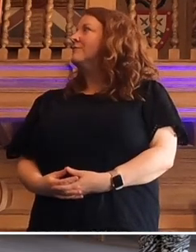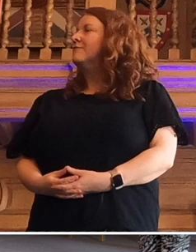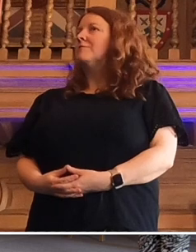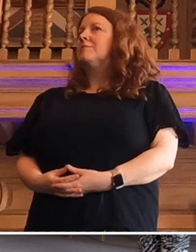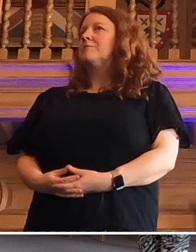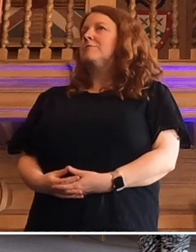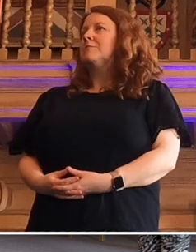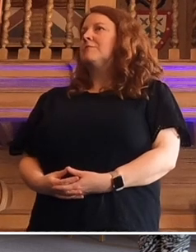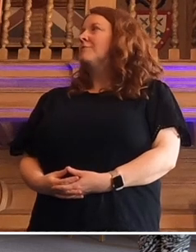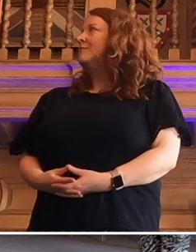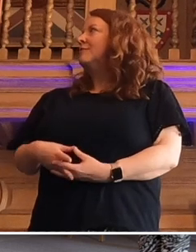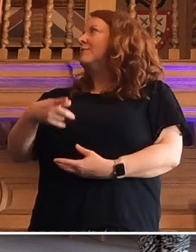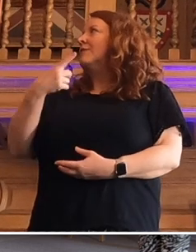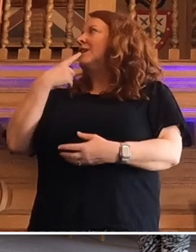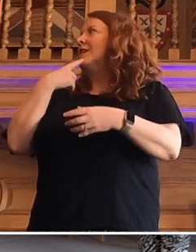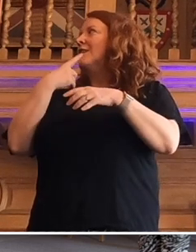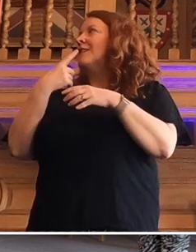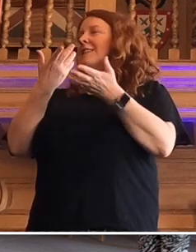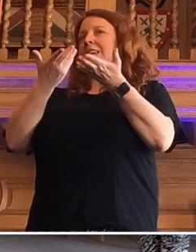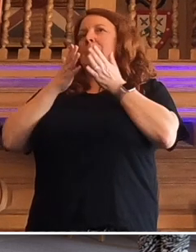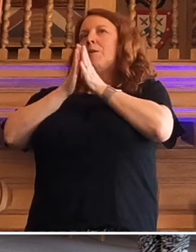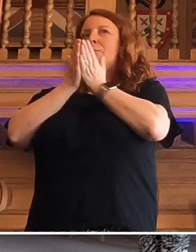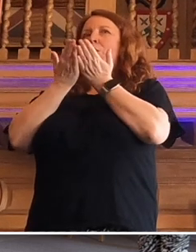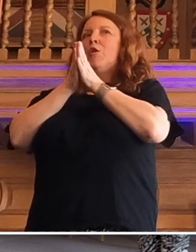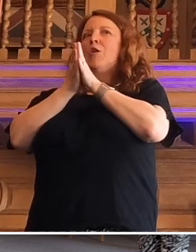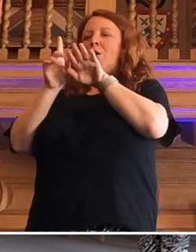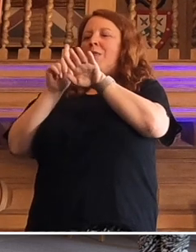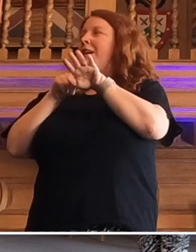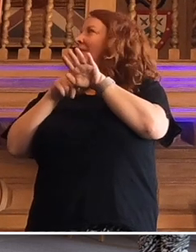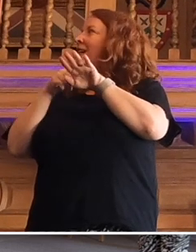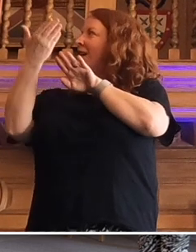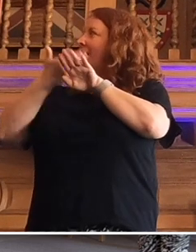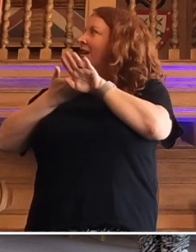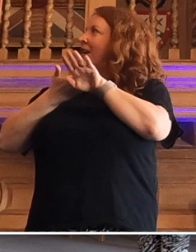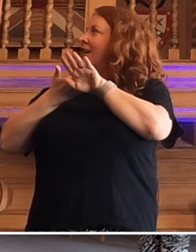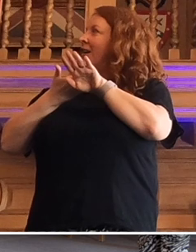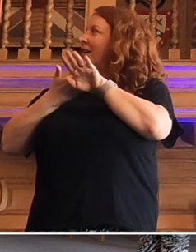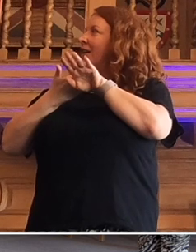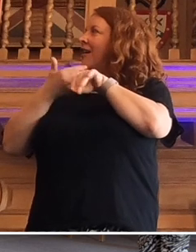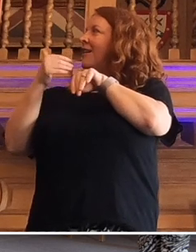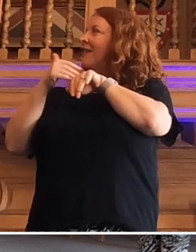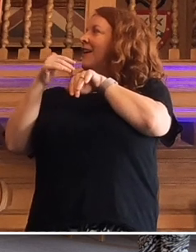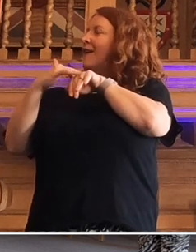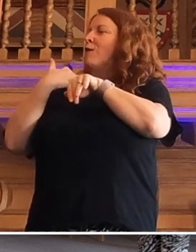My friend Tammy gave me a book with this on the cover that's very much influenced me.